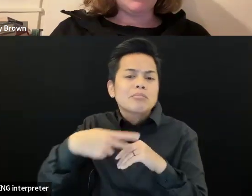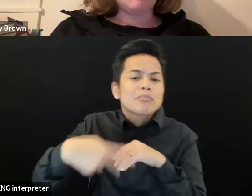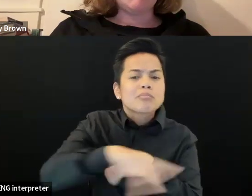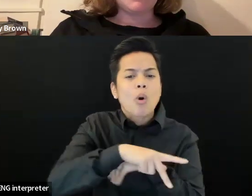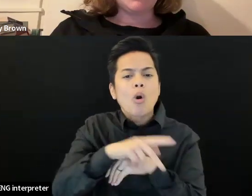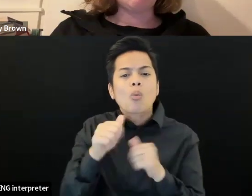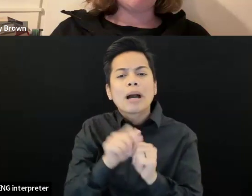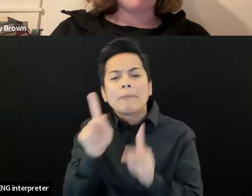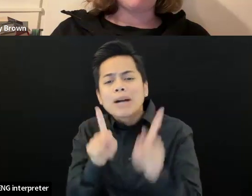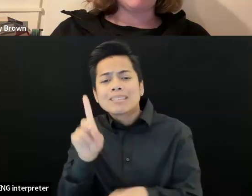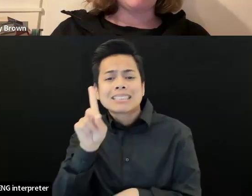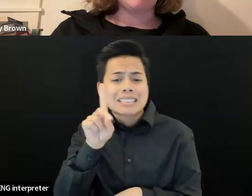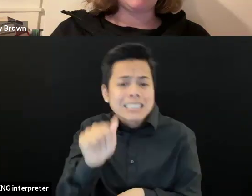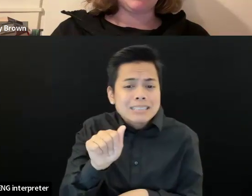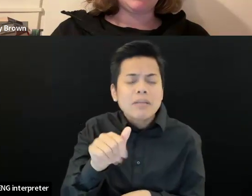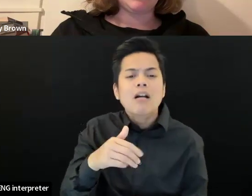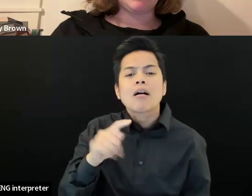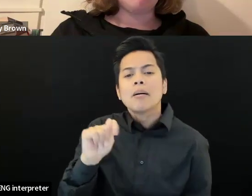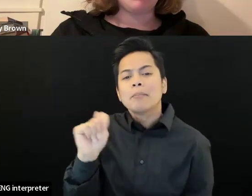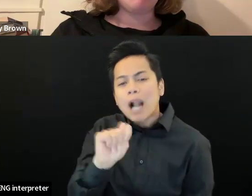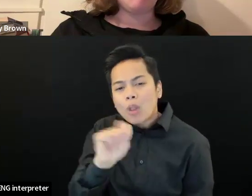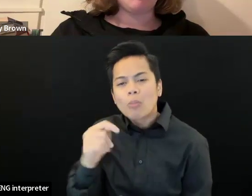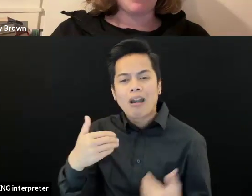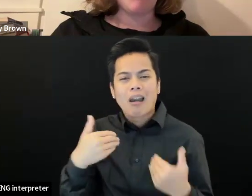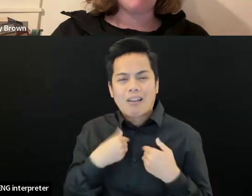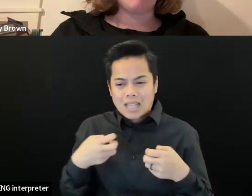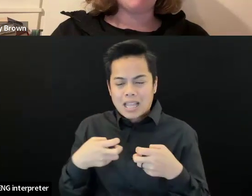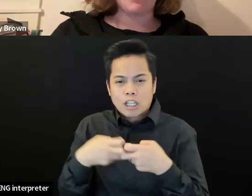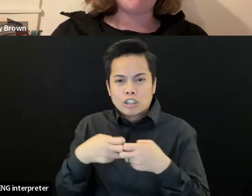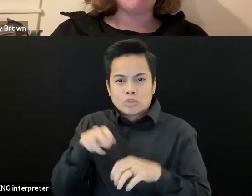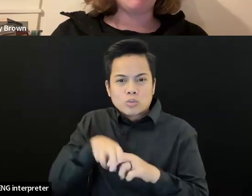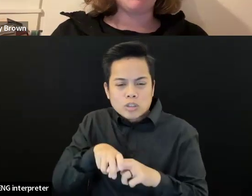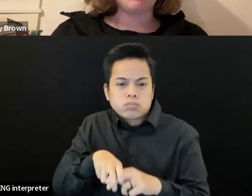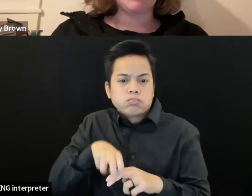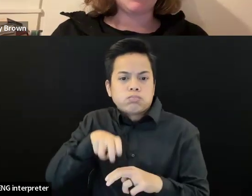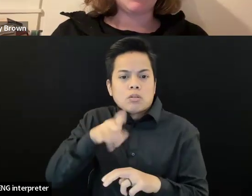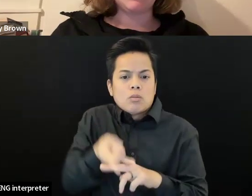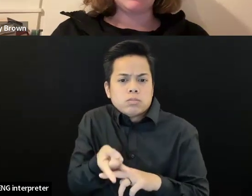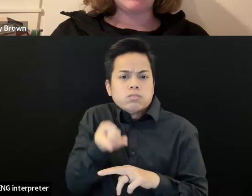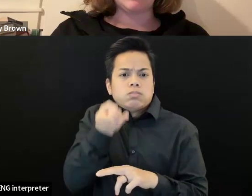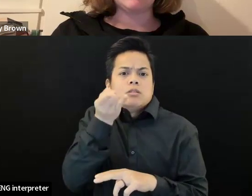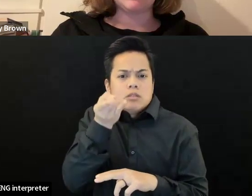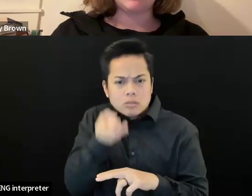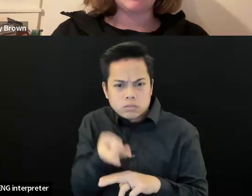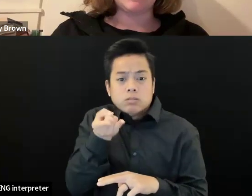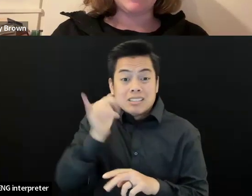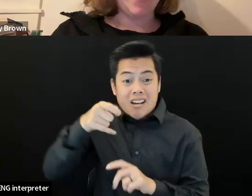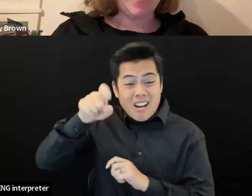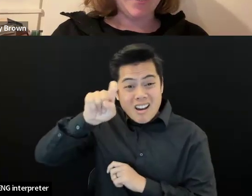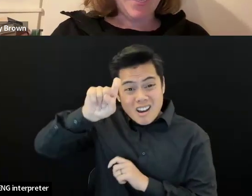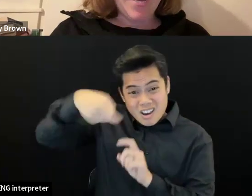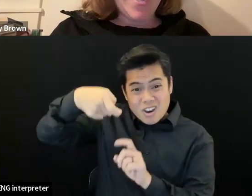hopefully the indoor spaces will prioritize ventilation and maybe even have a few HEPA filters. Yeah, absolutely.